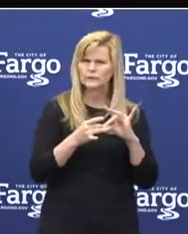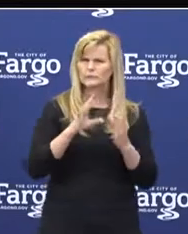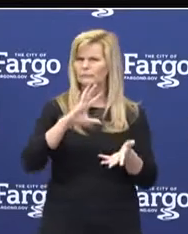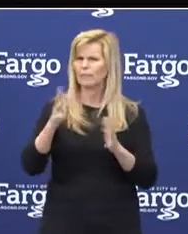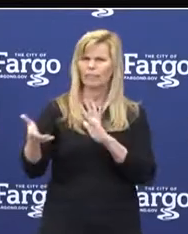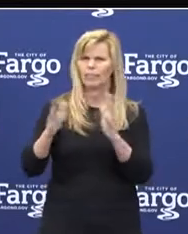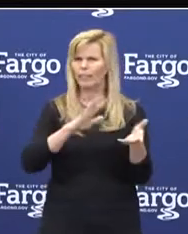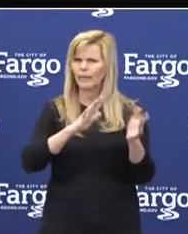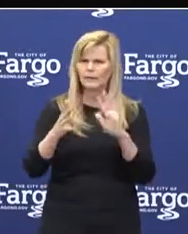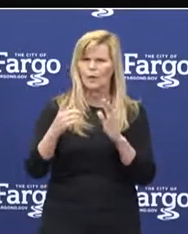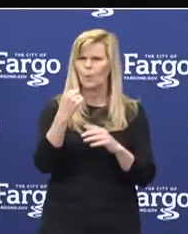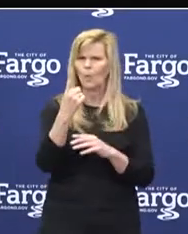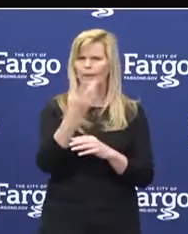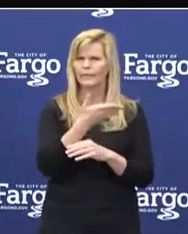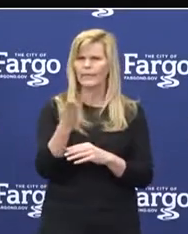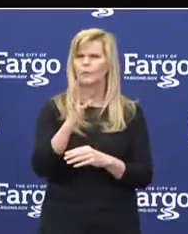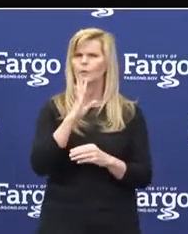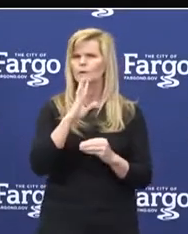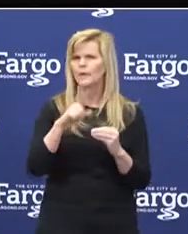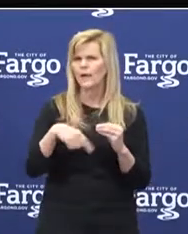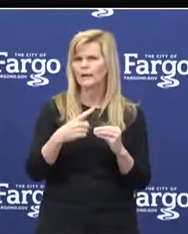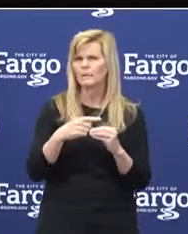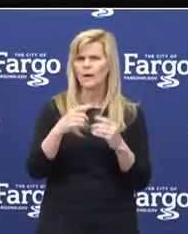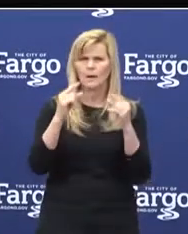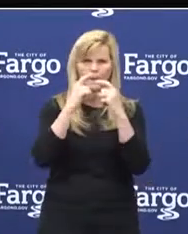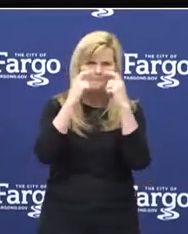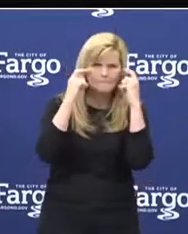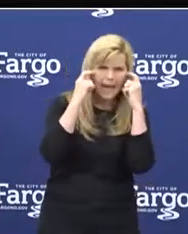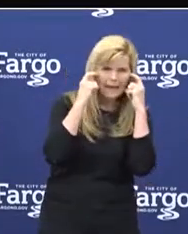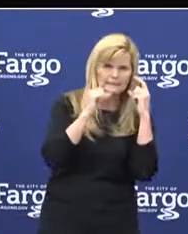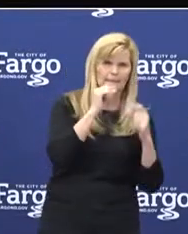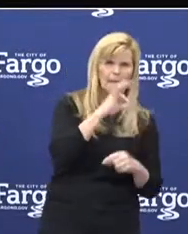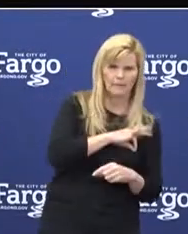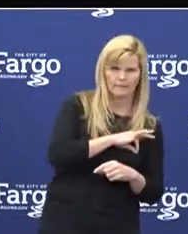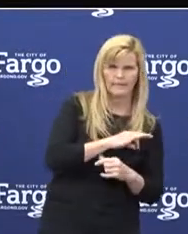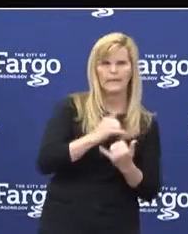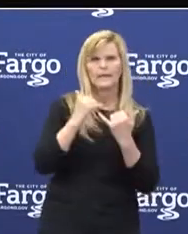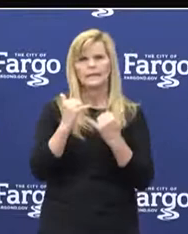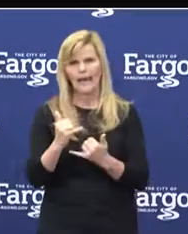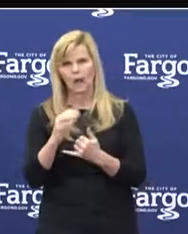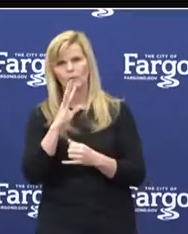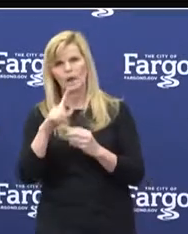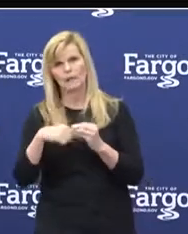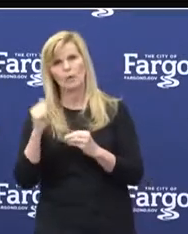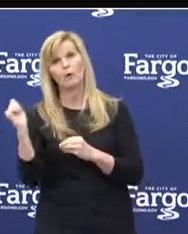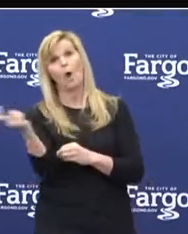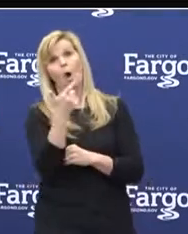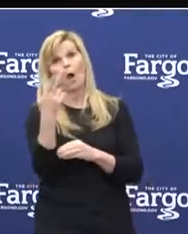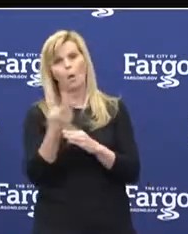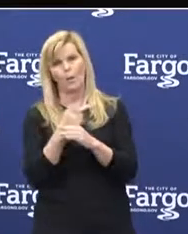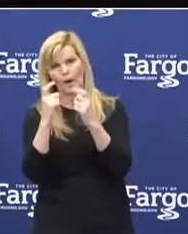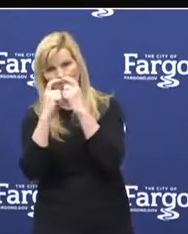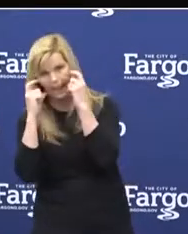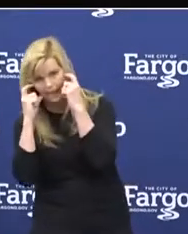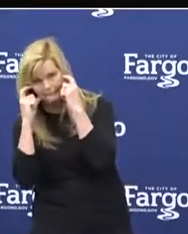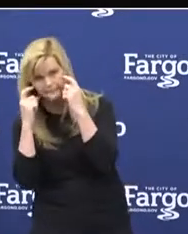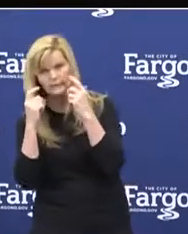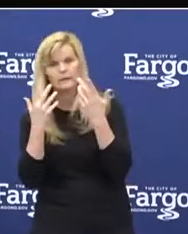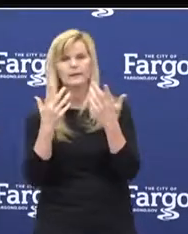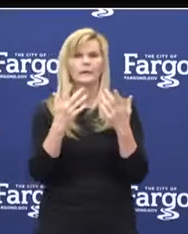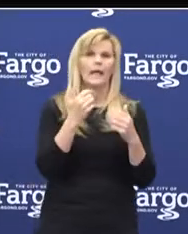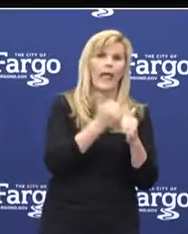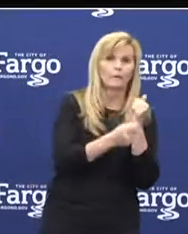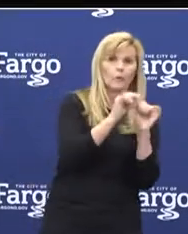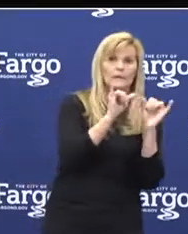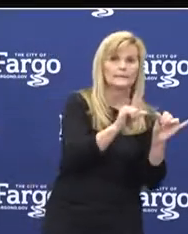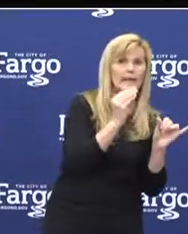You know, initially we were talking about, you know, masks don't provide benefit. Now we're talking about universal masking. We talked about, you everyone stay